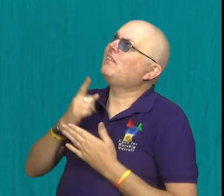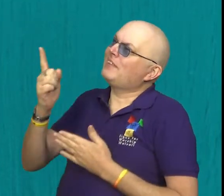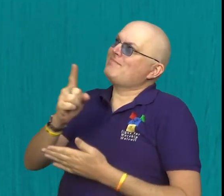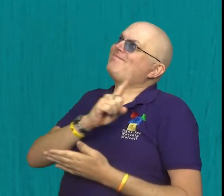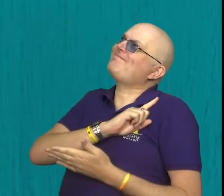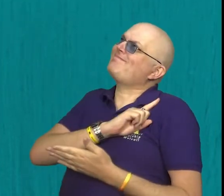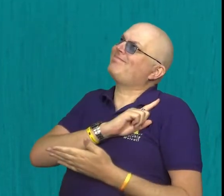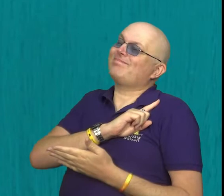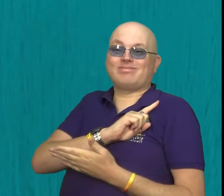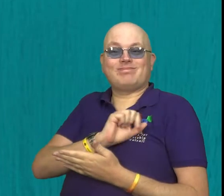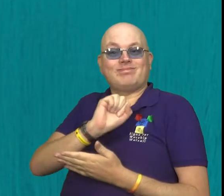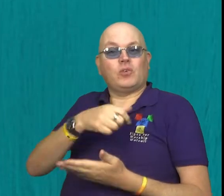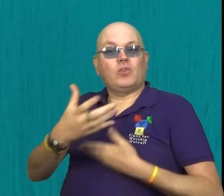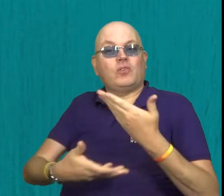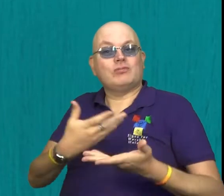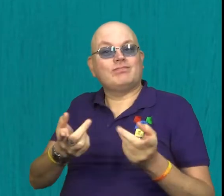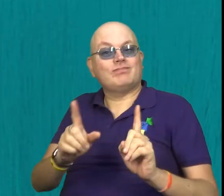I love you because.